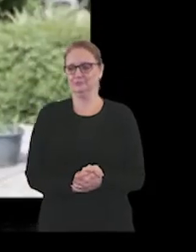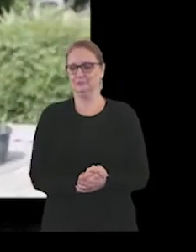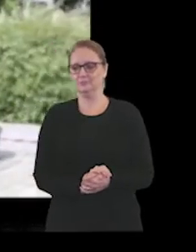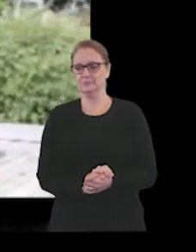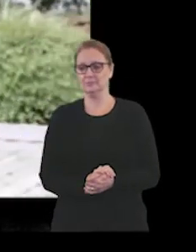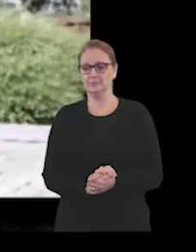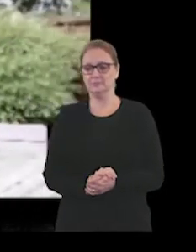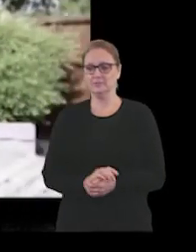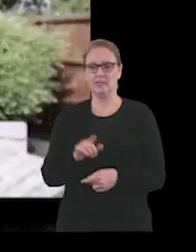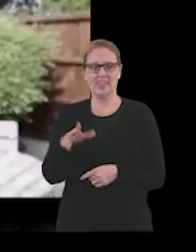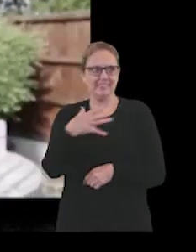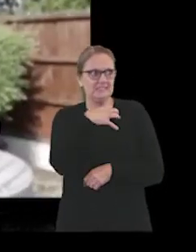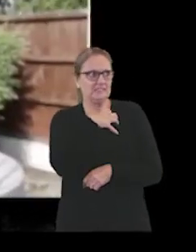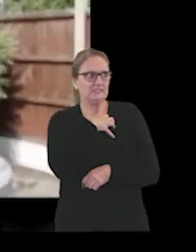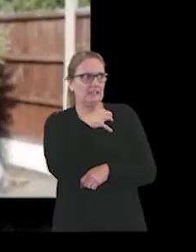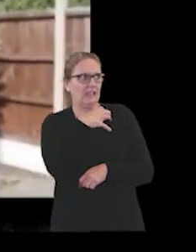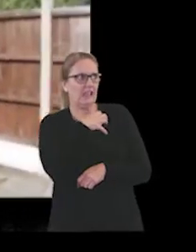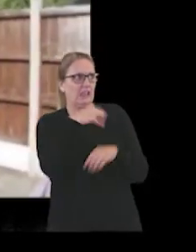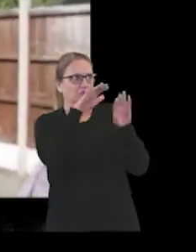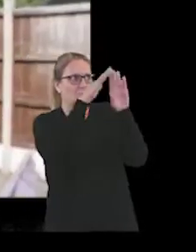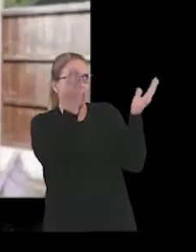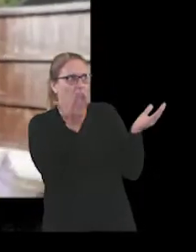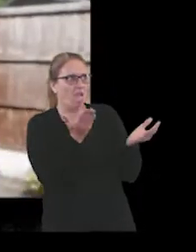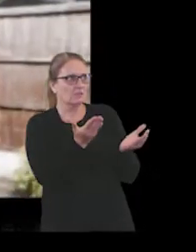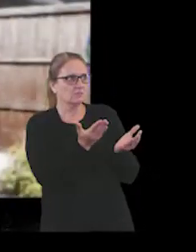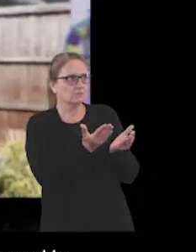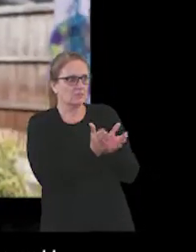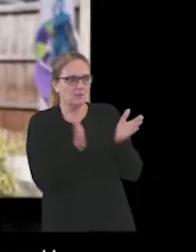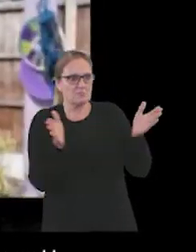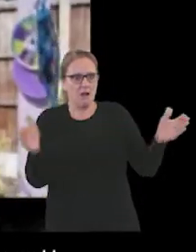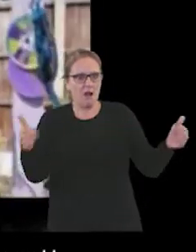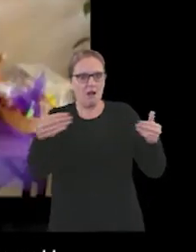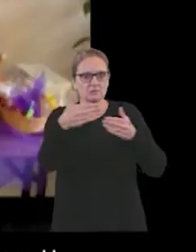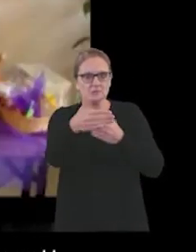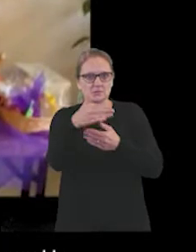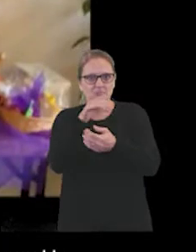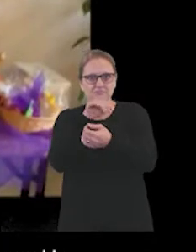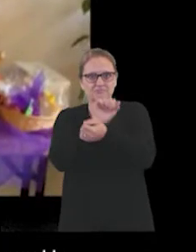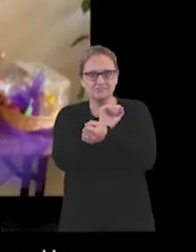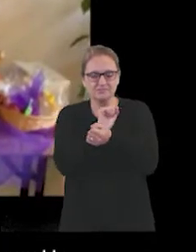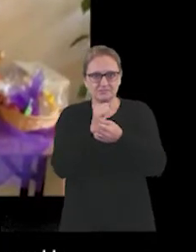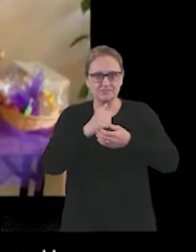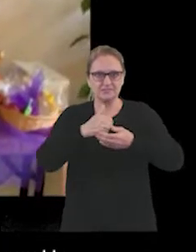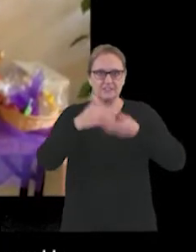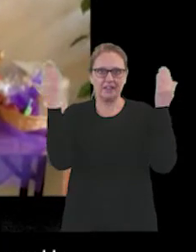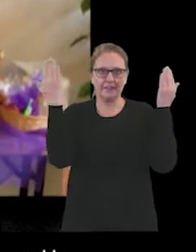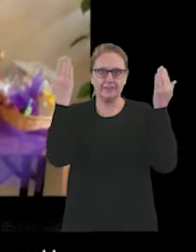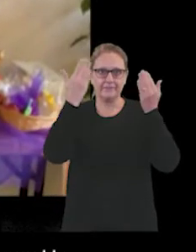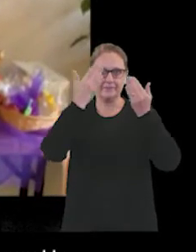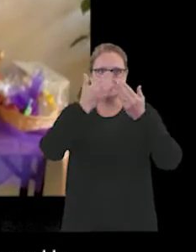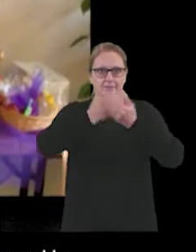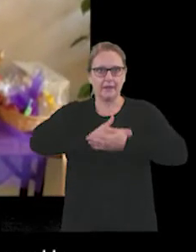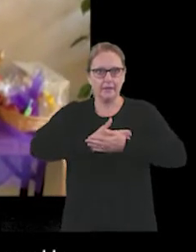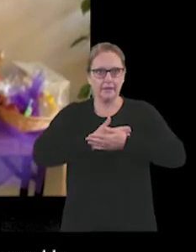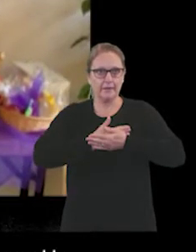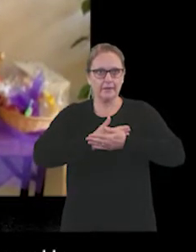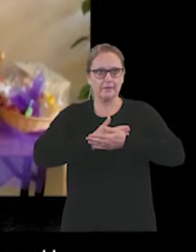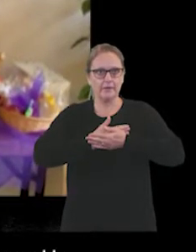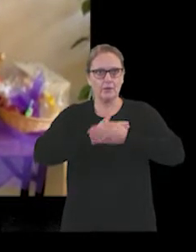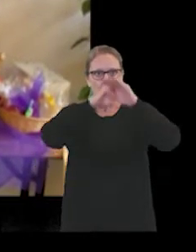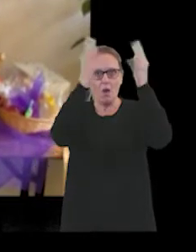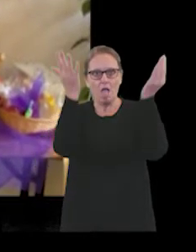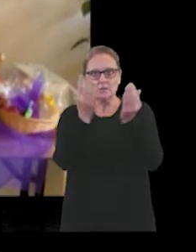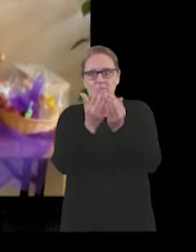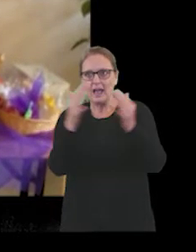This scary world, locked in a box day and night, watching the worlds are going out to